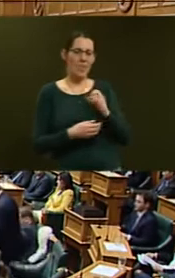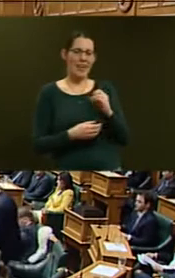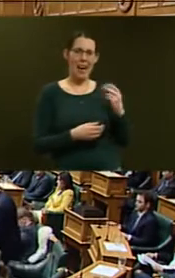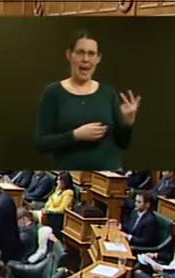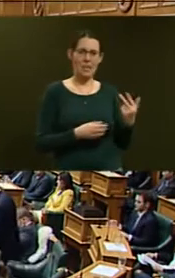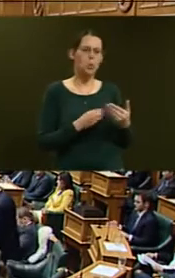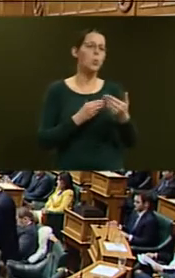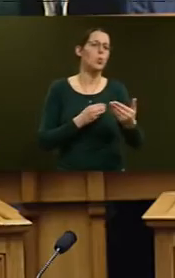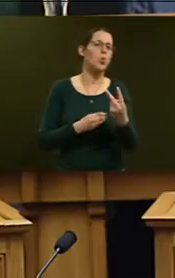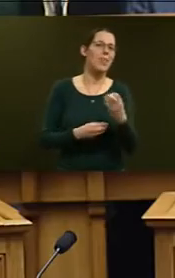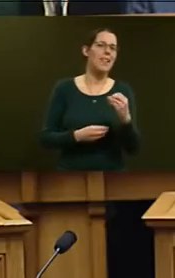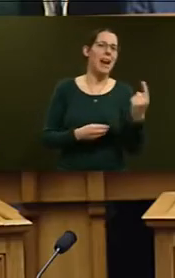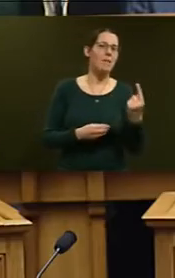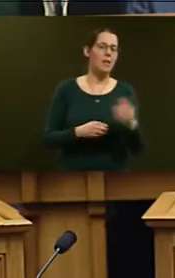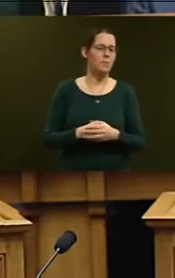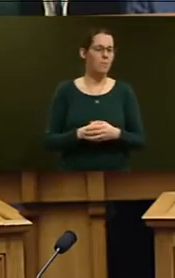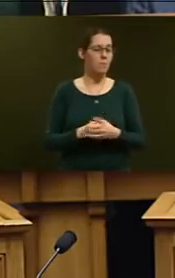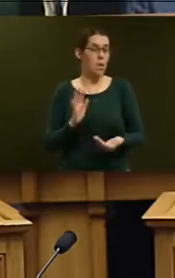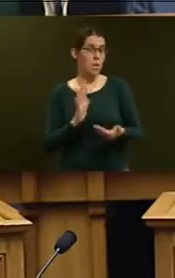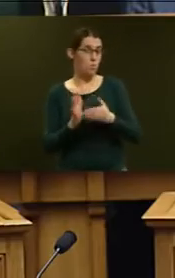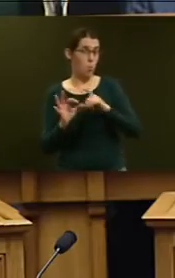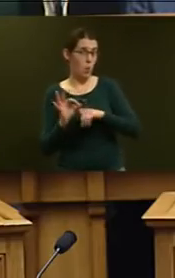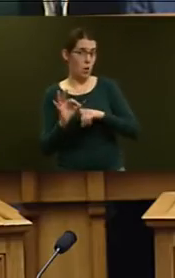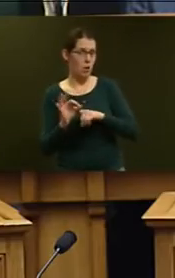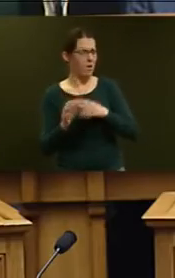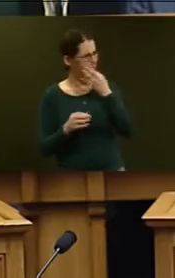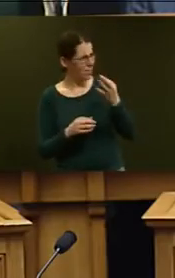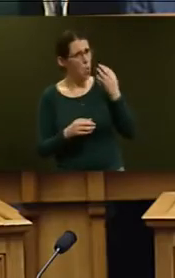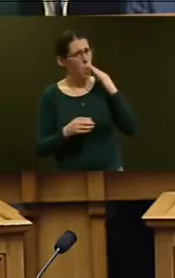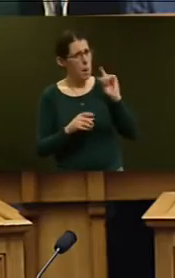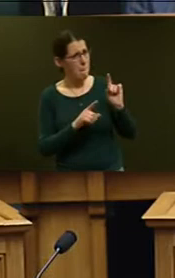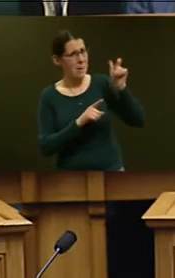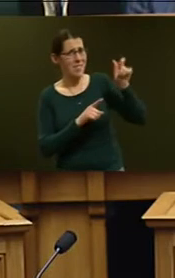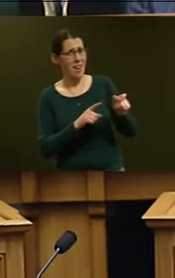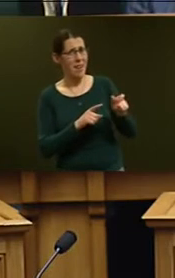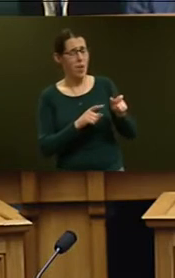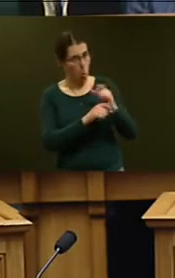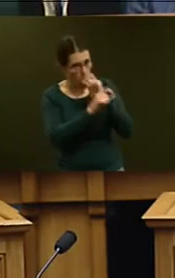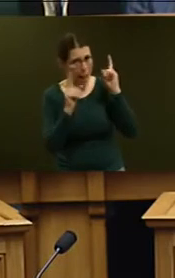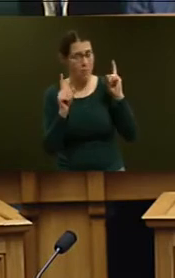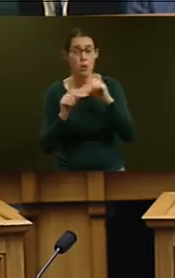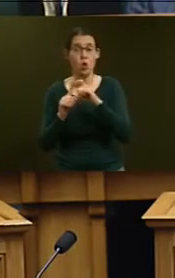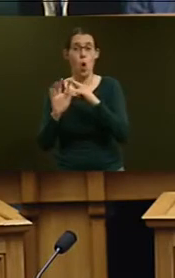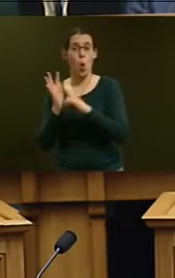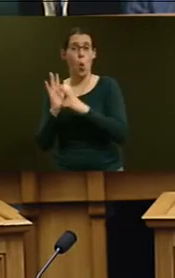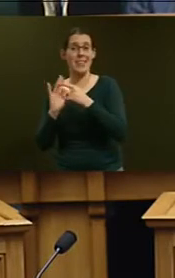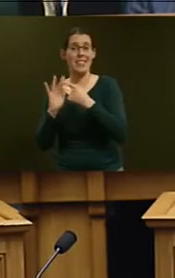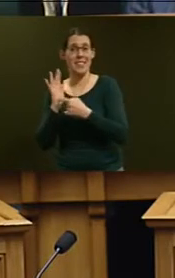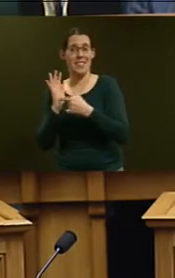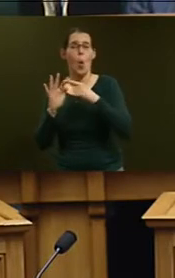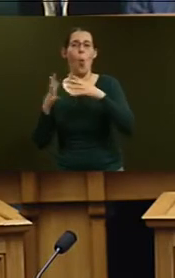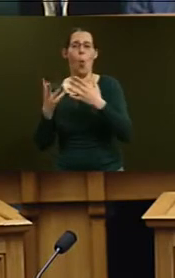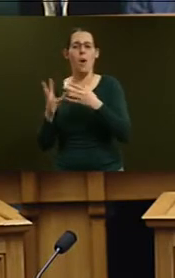Supplementary. When was the Minister made aware that Deloitte or Deloitte-related entities have been, quote, materially